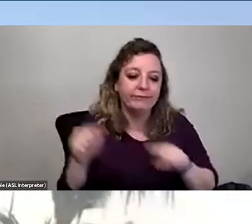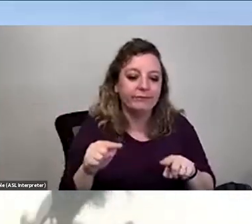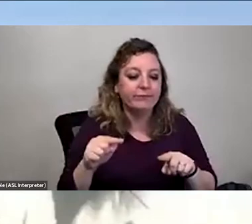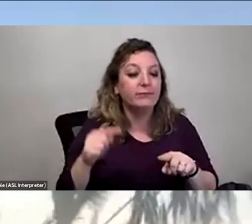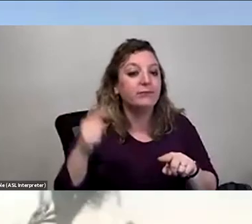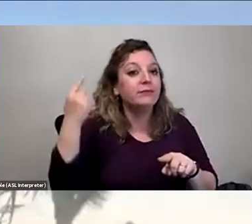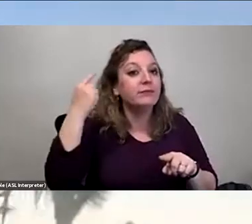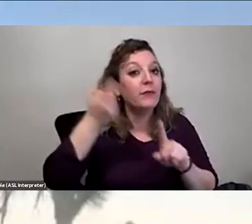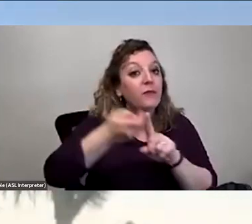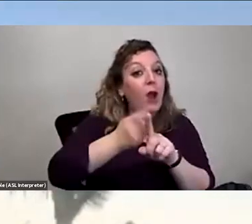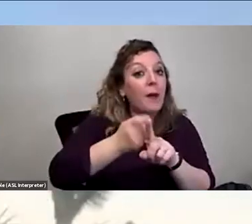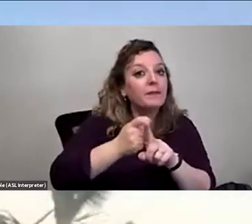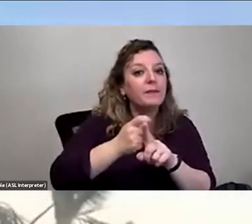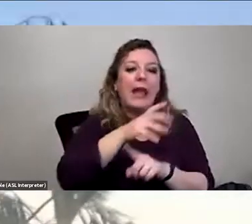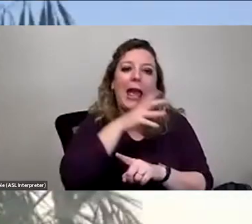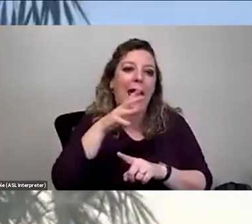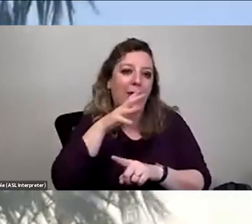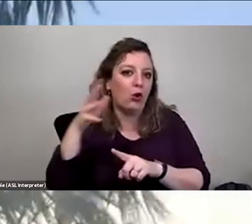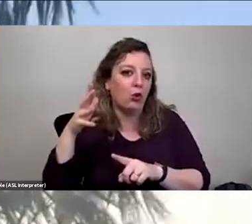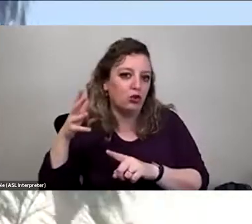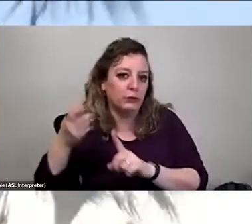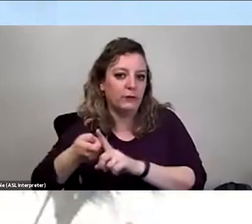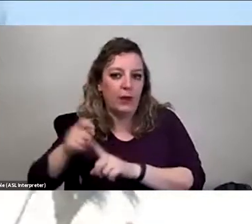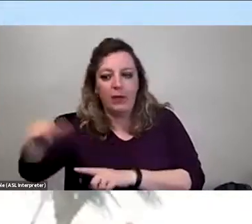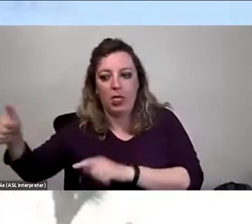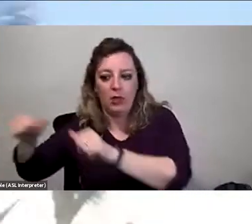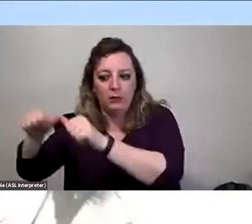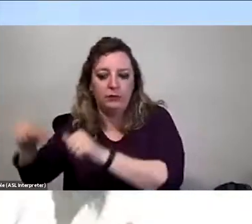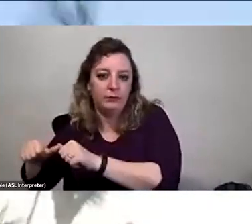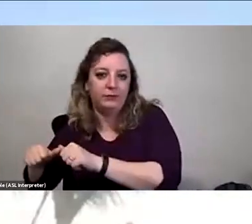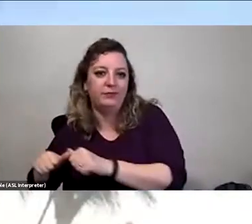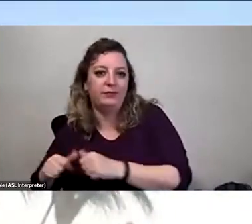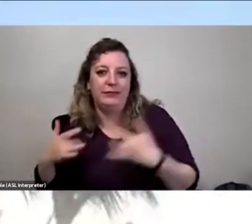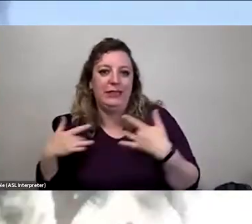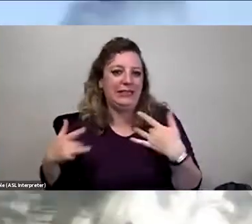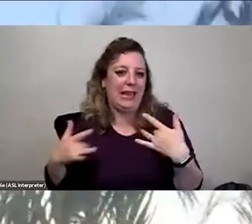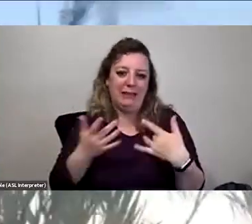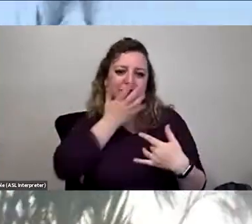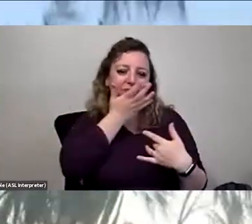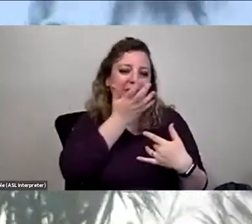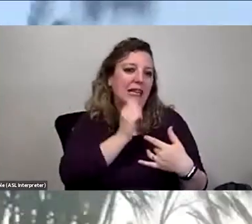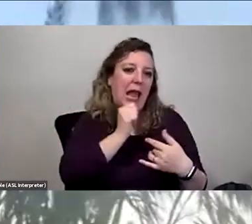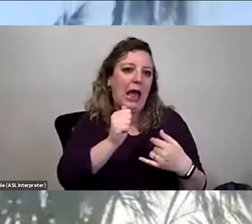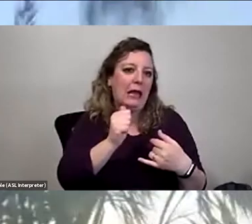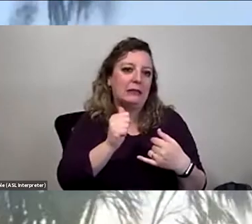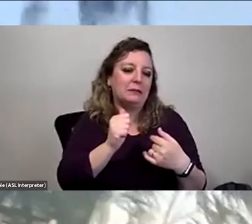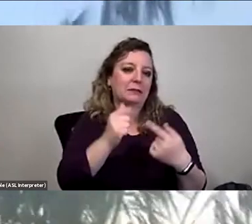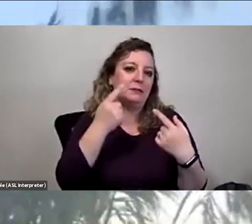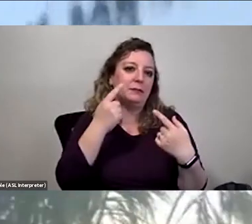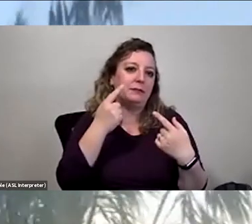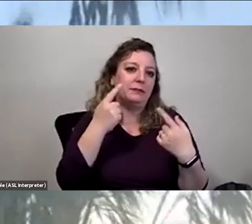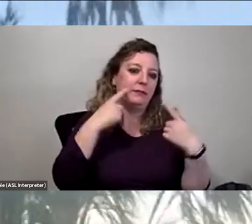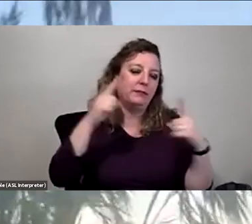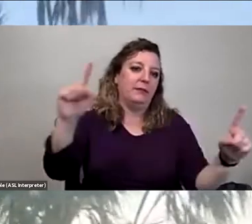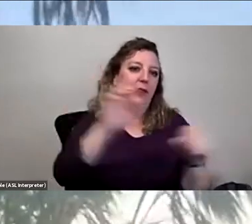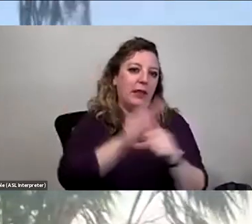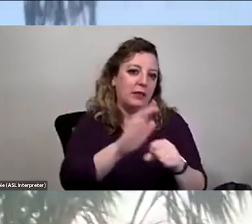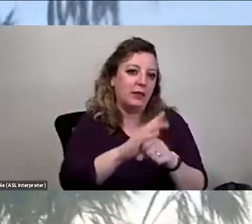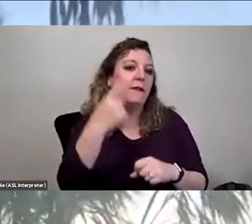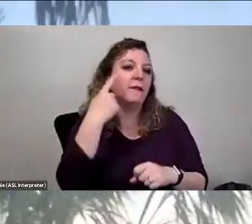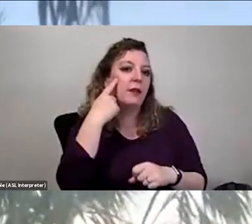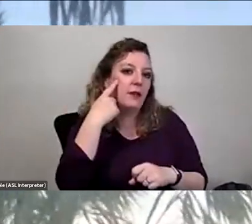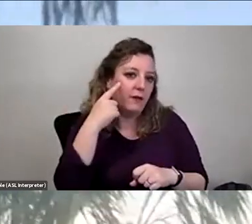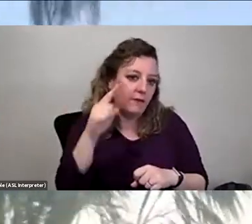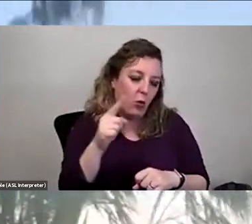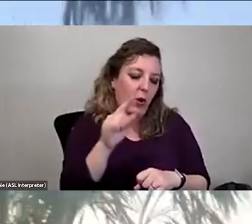south. So usually the soils would not be rich enough to support all these grasses, but we have a lot of agriculture in the Imperial